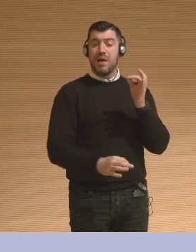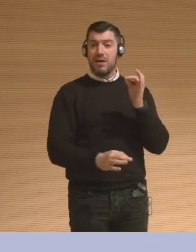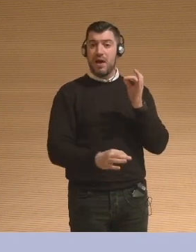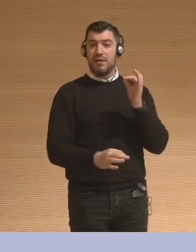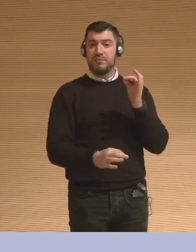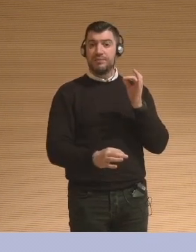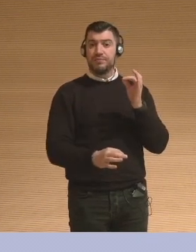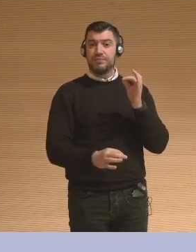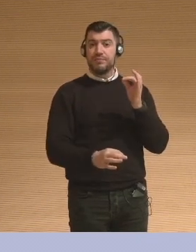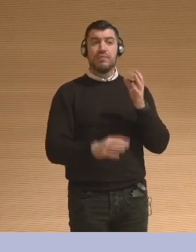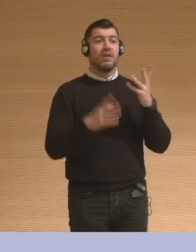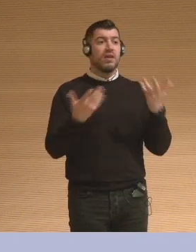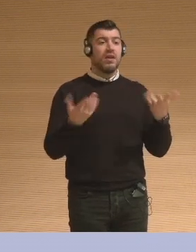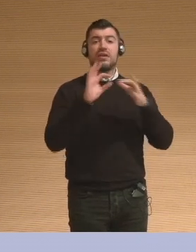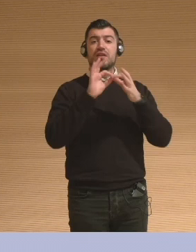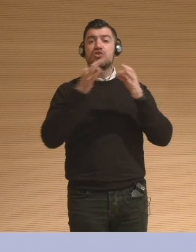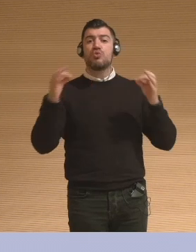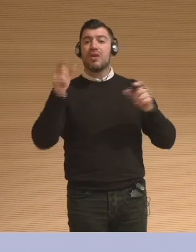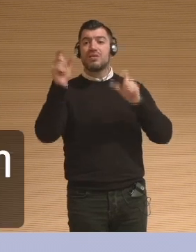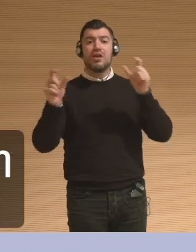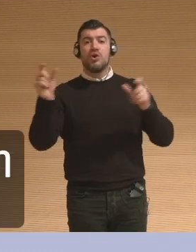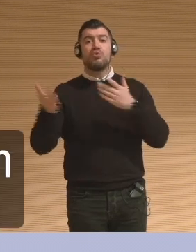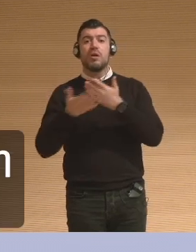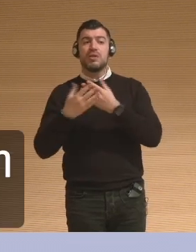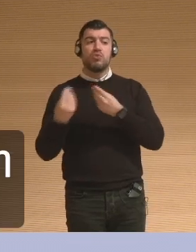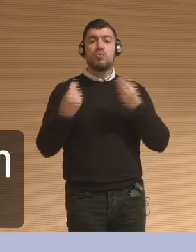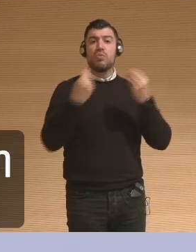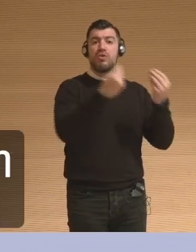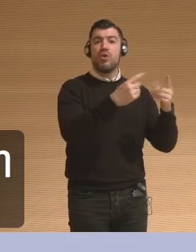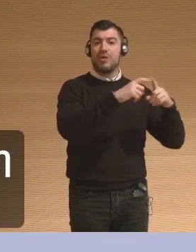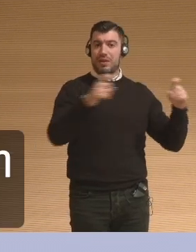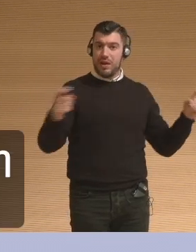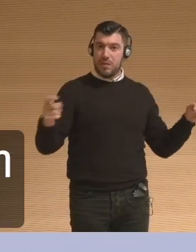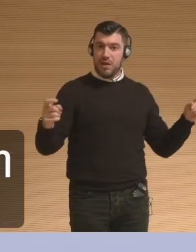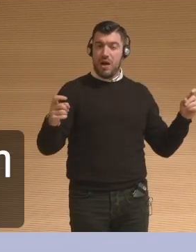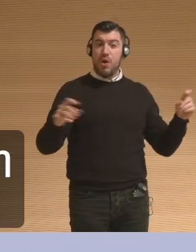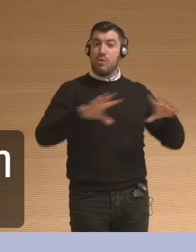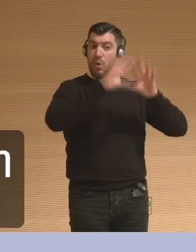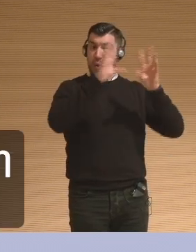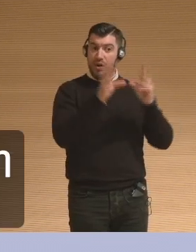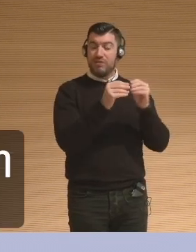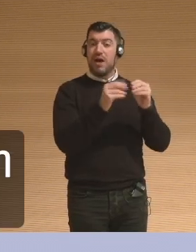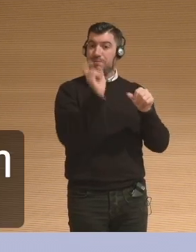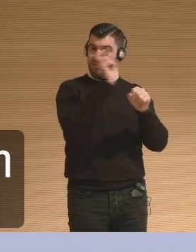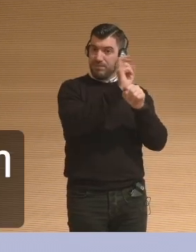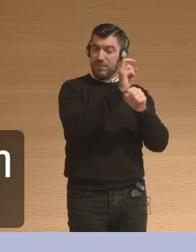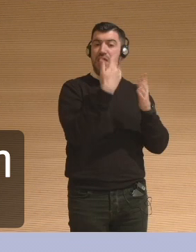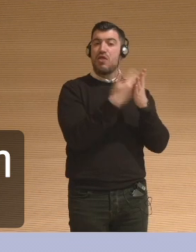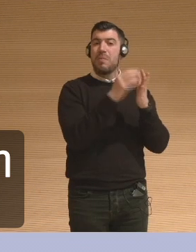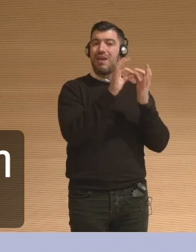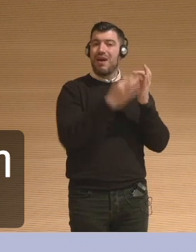if it, if the story of the exhibit, of the donation of the exhibit affects